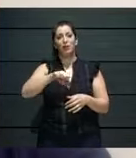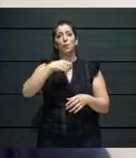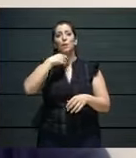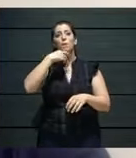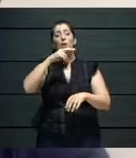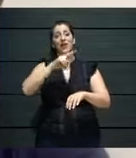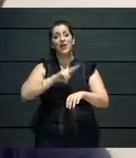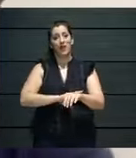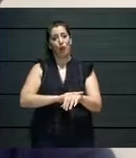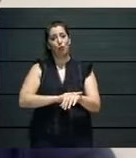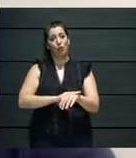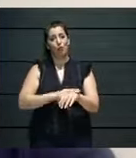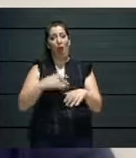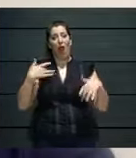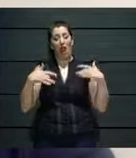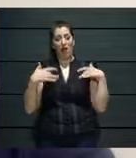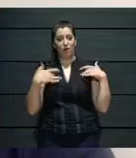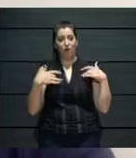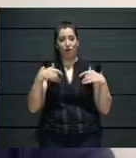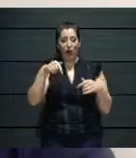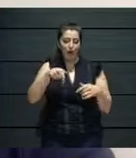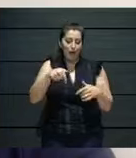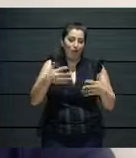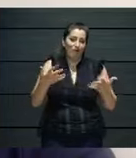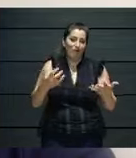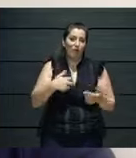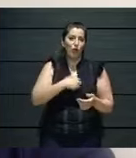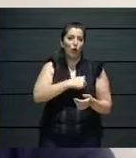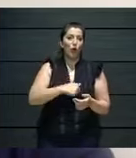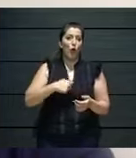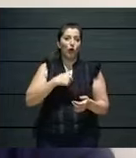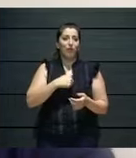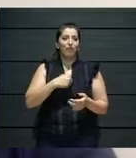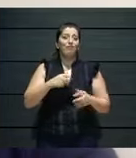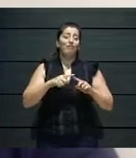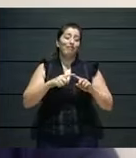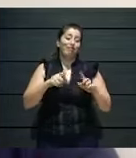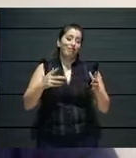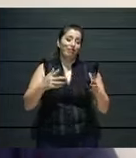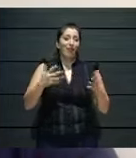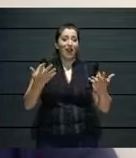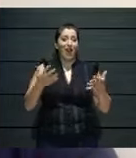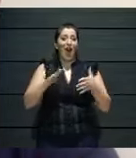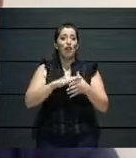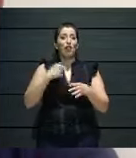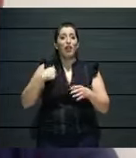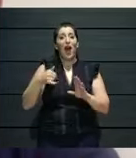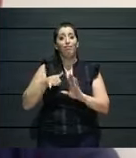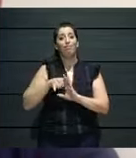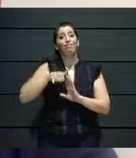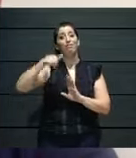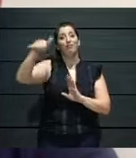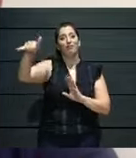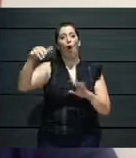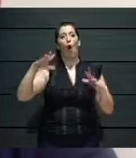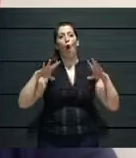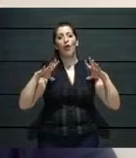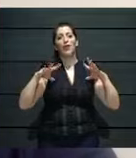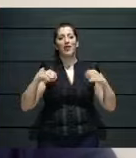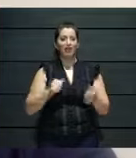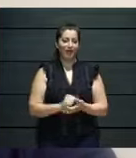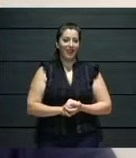here at your conference because of the well-earned holiday. This also explains a somewhat